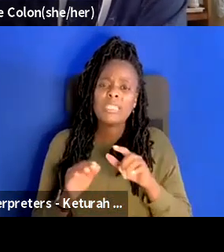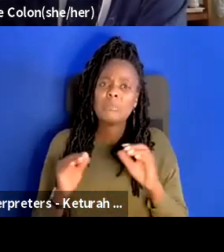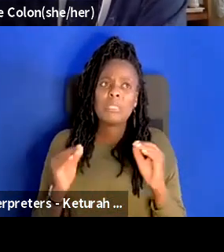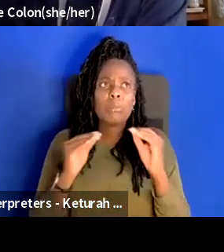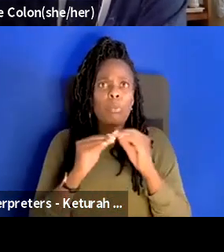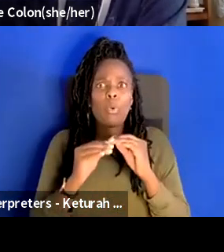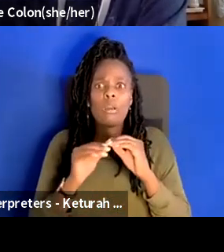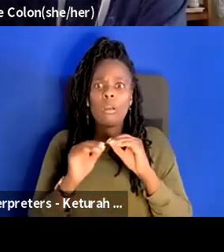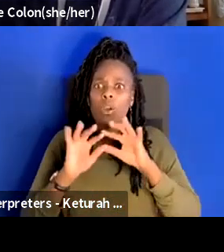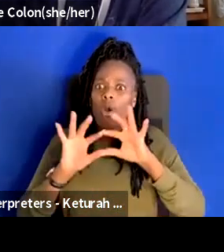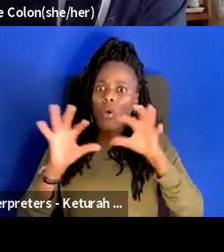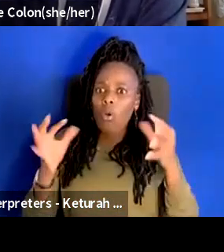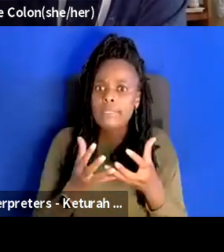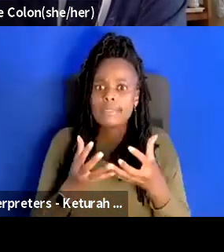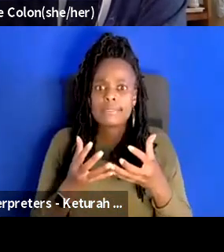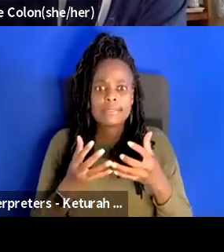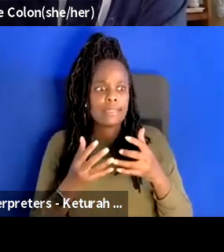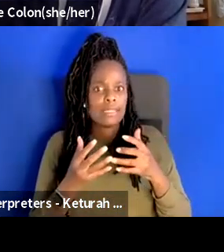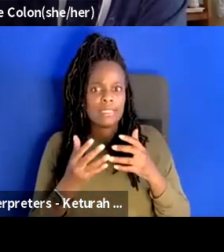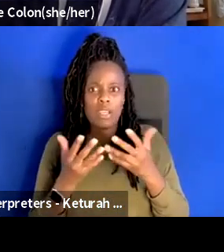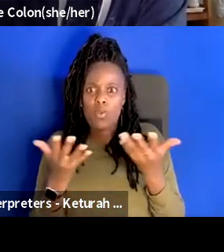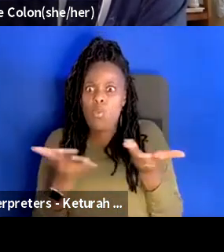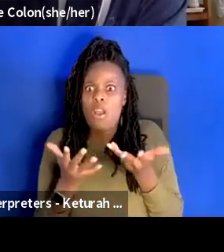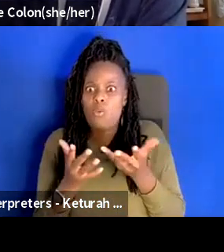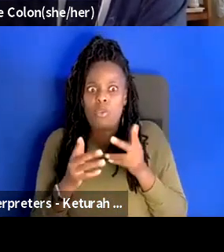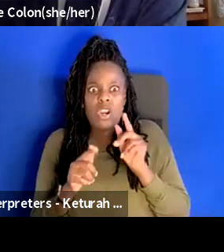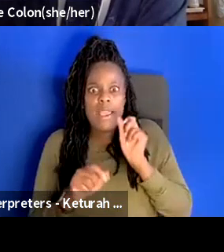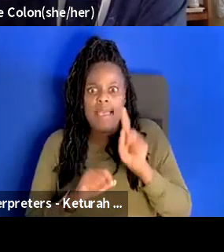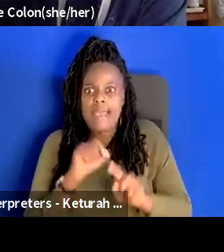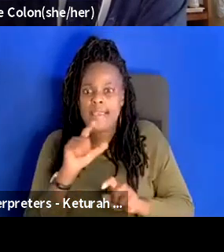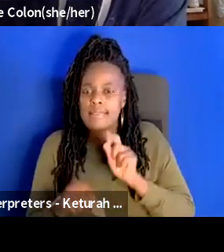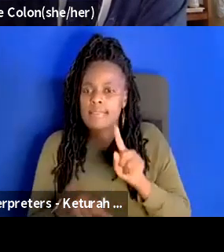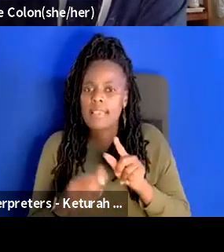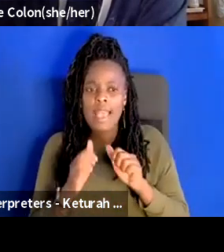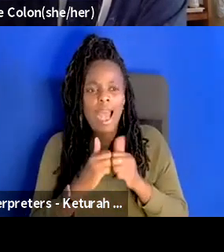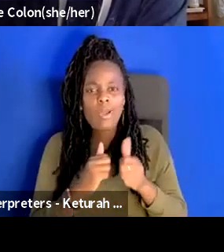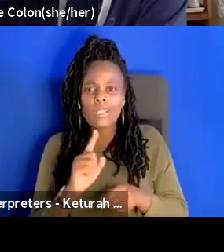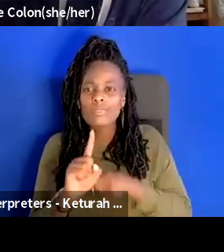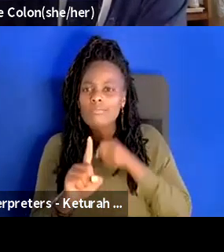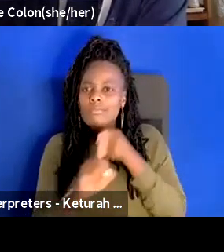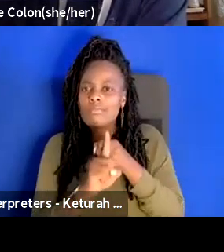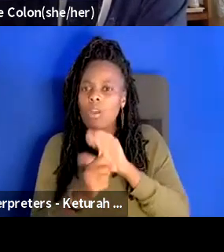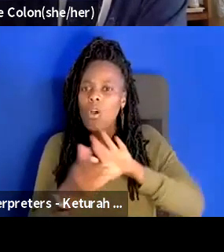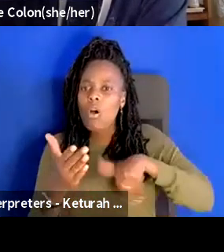in the questions that we are asking how does this affect all of the stakeholders